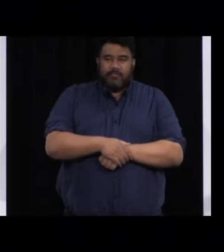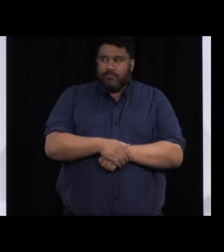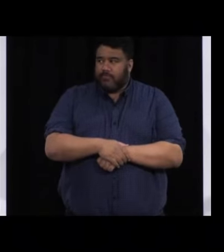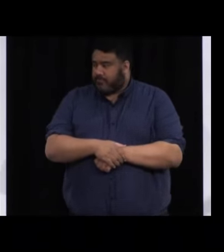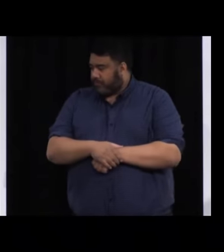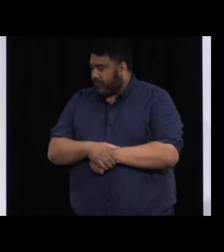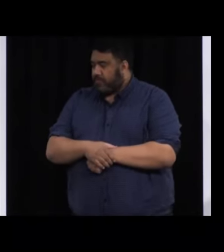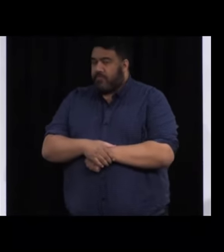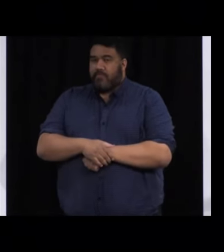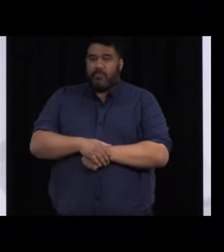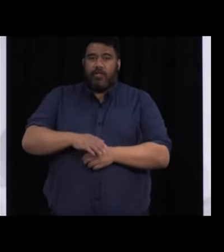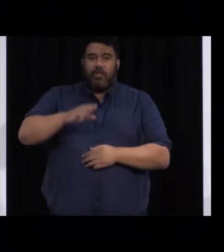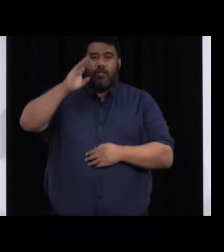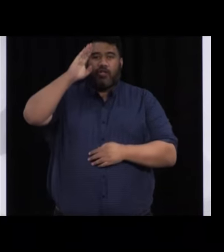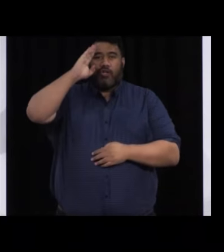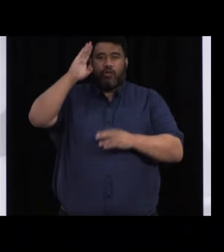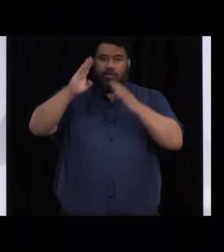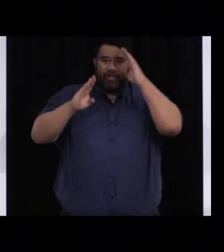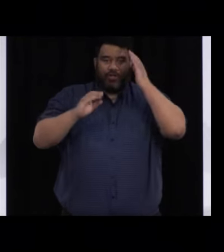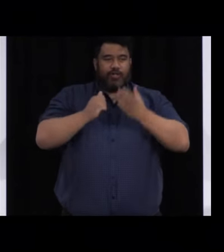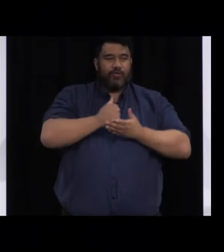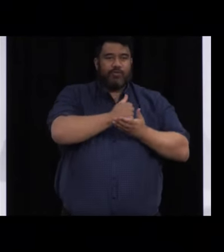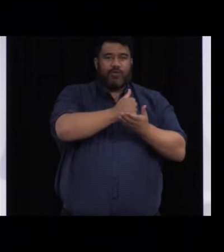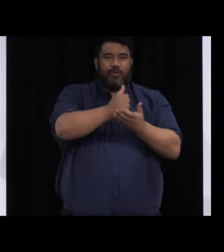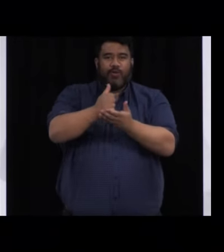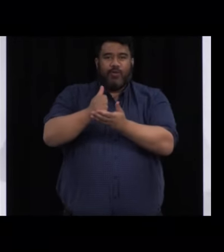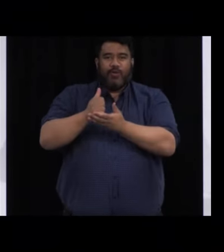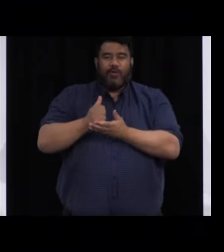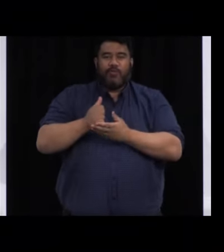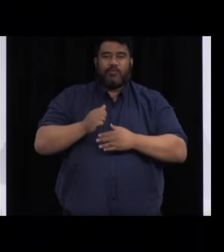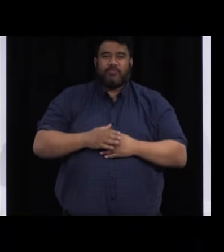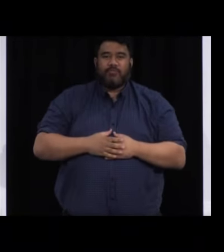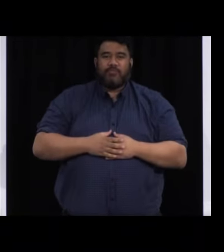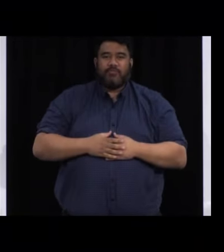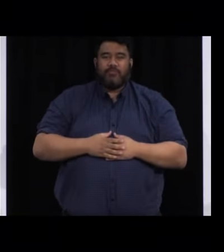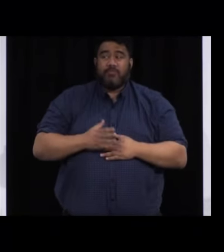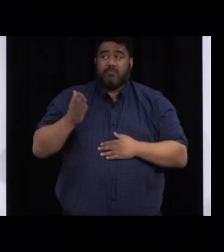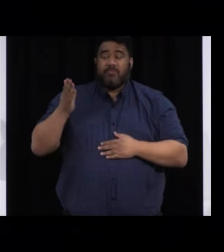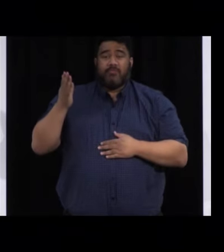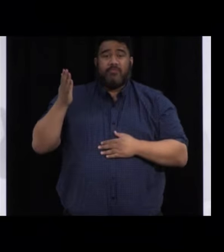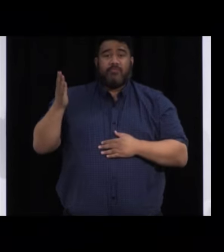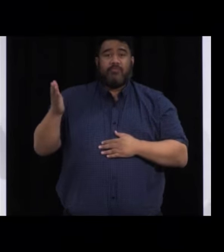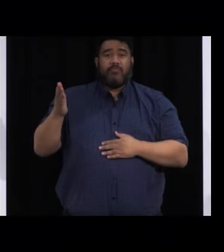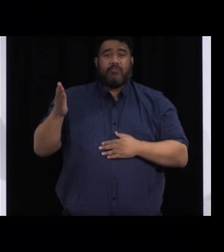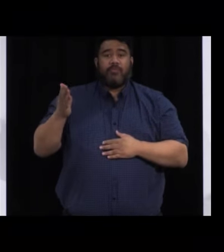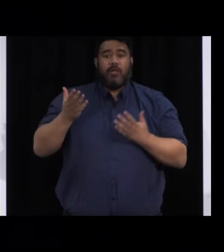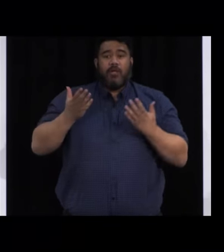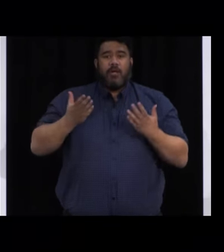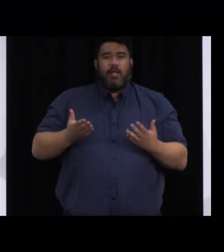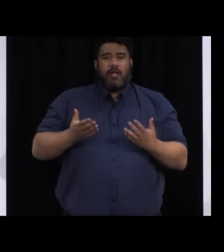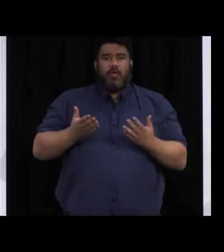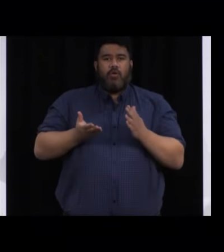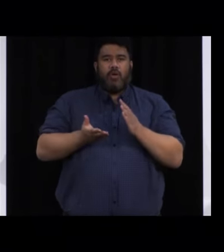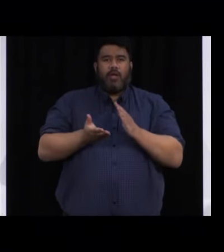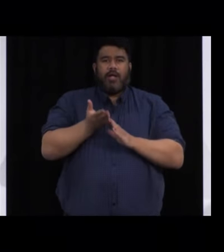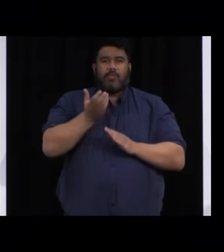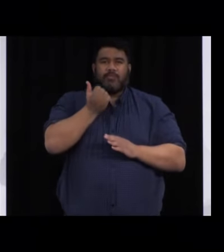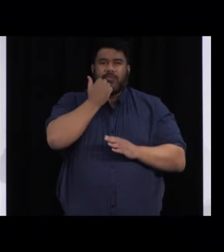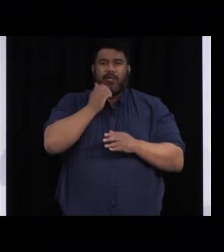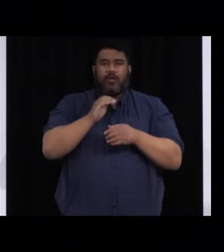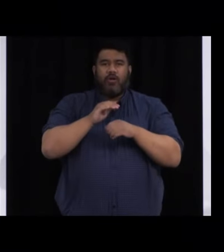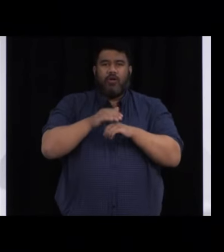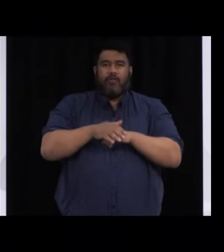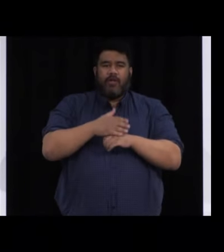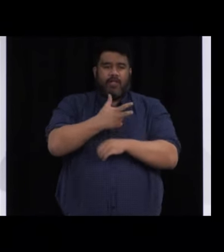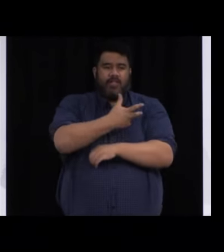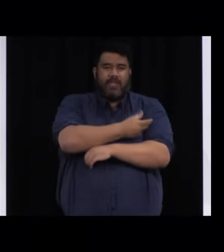Kia ora koutou katoa. Good afternoon, everybody. I'll provide an update on the vaccine rollout, a bit more information